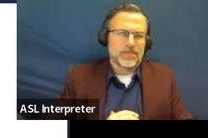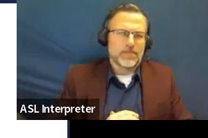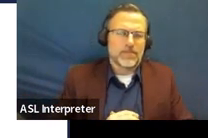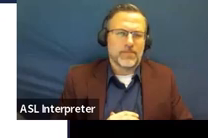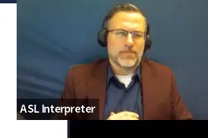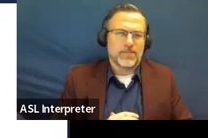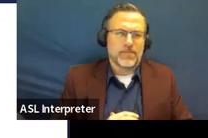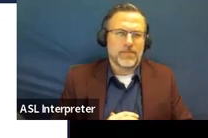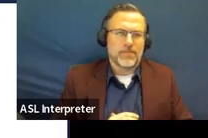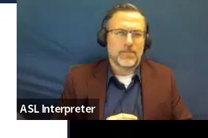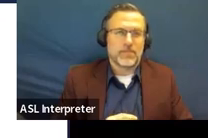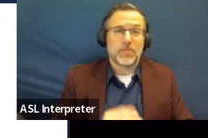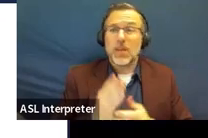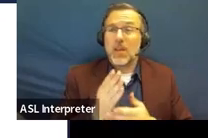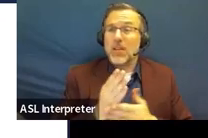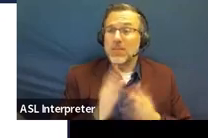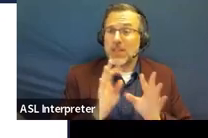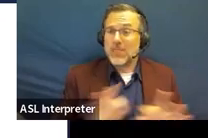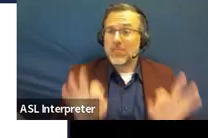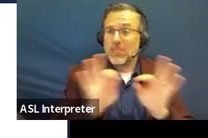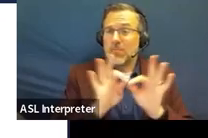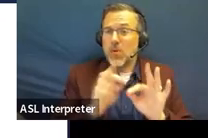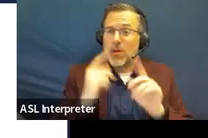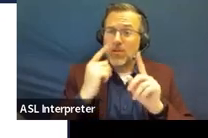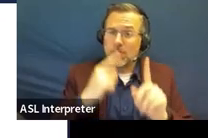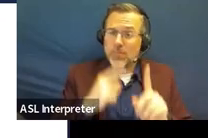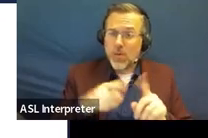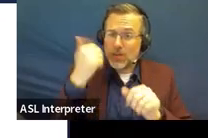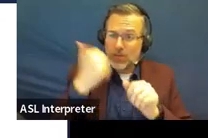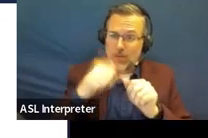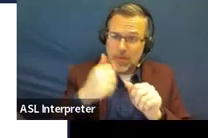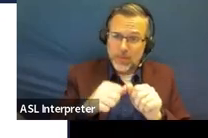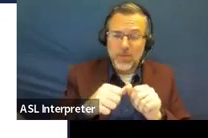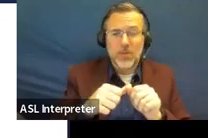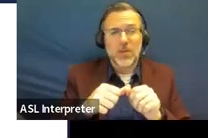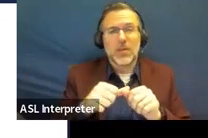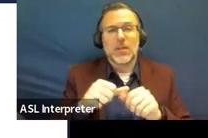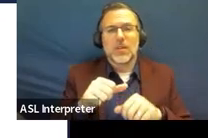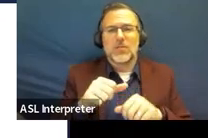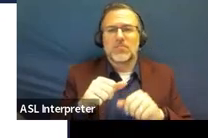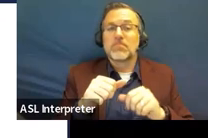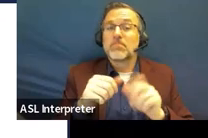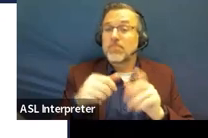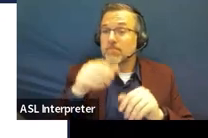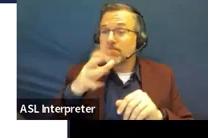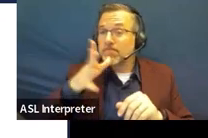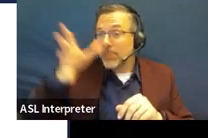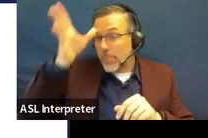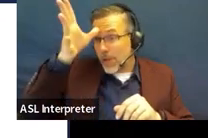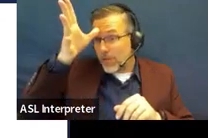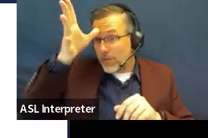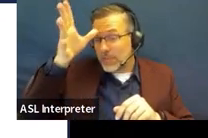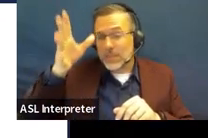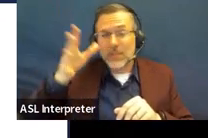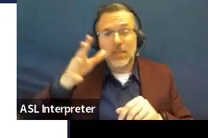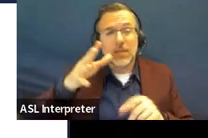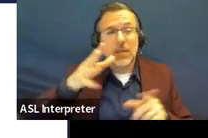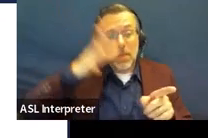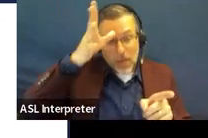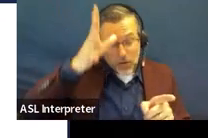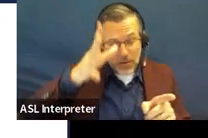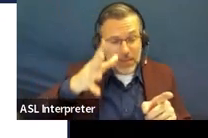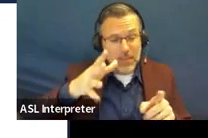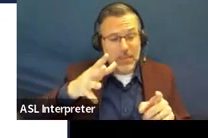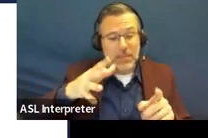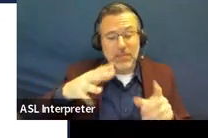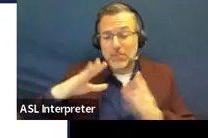Some important points to remember about that, of course, that the parents are considered equal partners with school personnel in making these